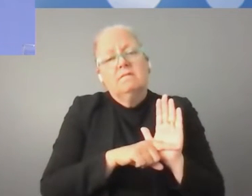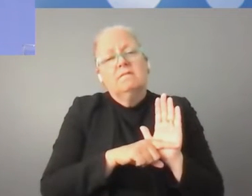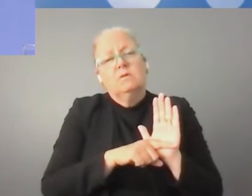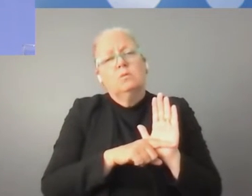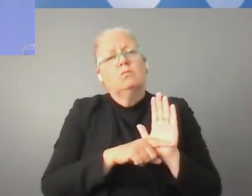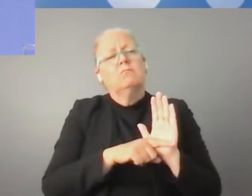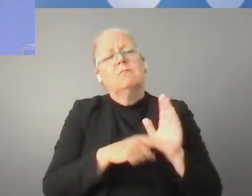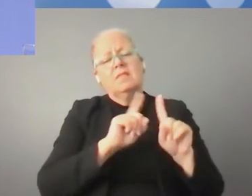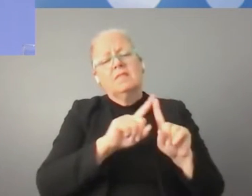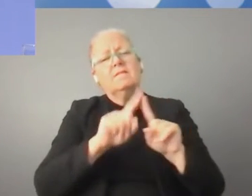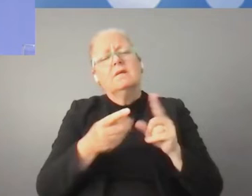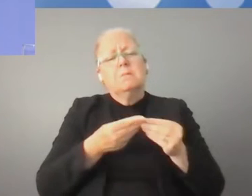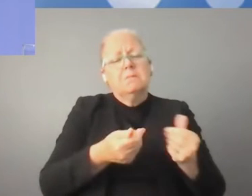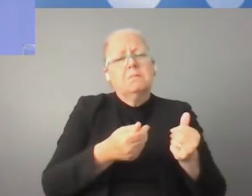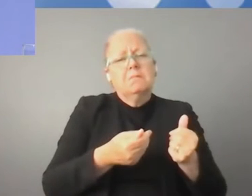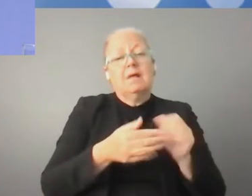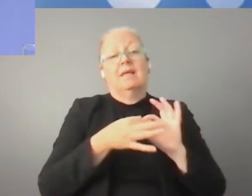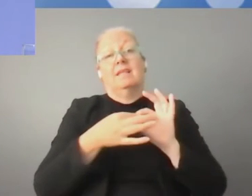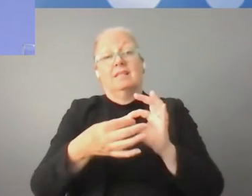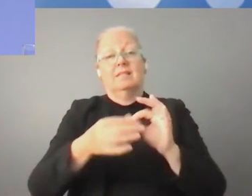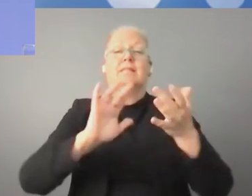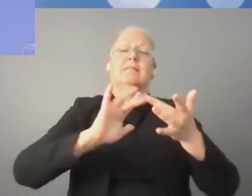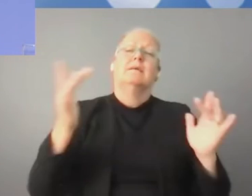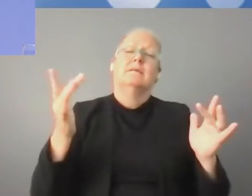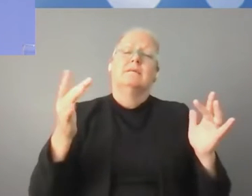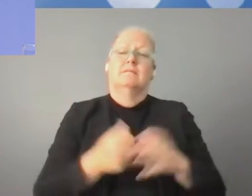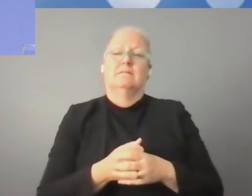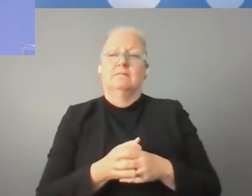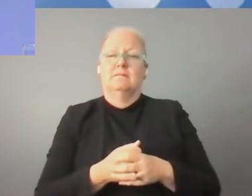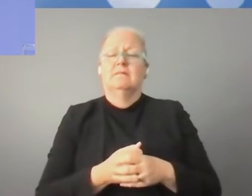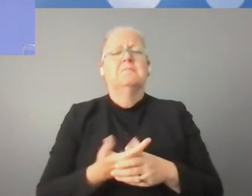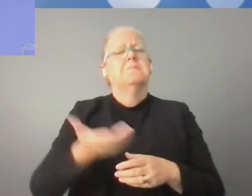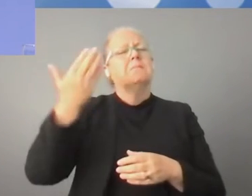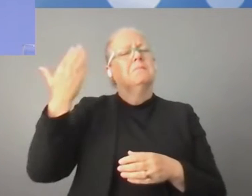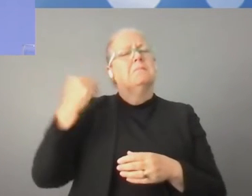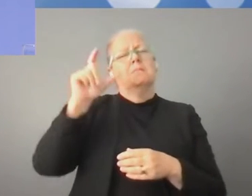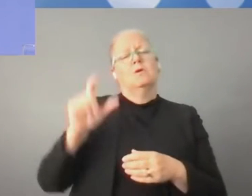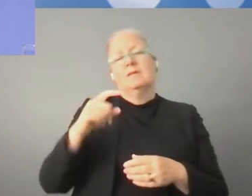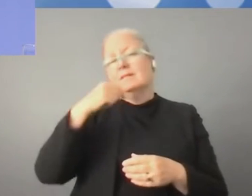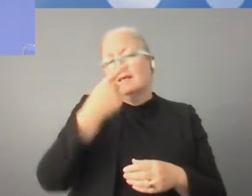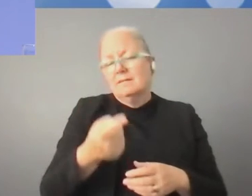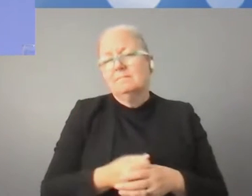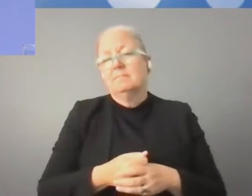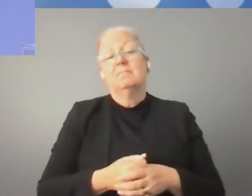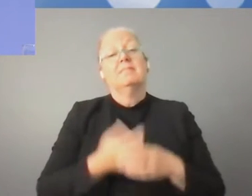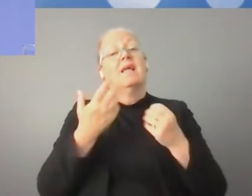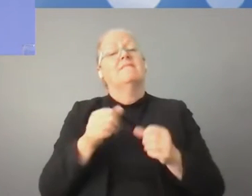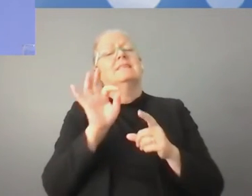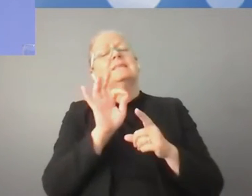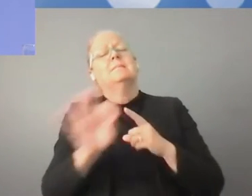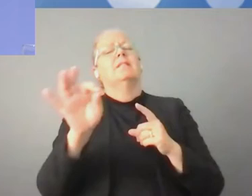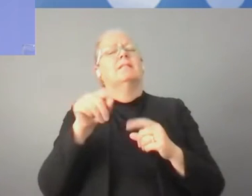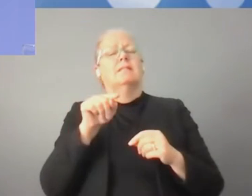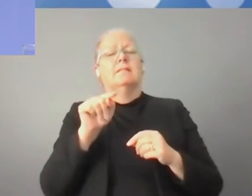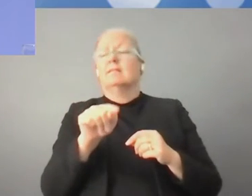the internet. Someone once said that there is a simple solution to every complex problem,